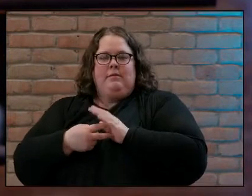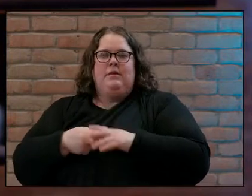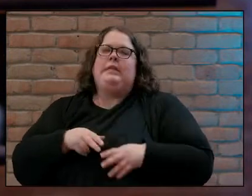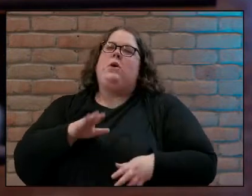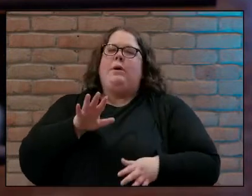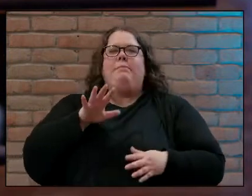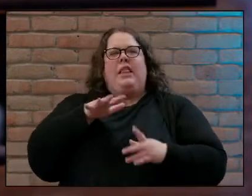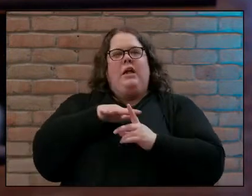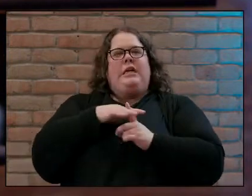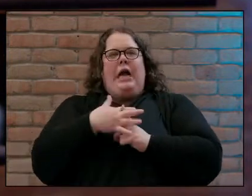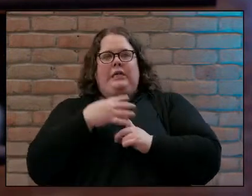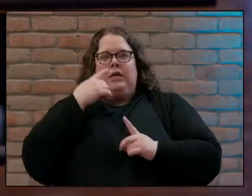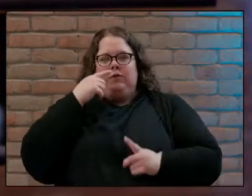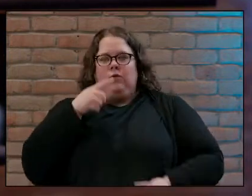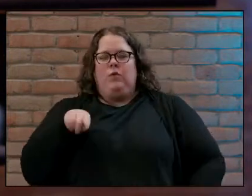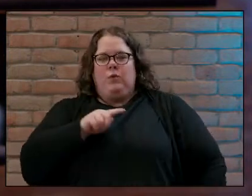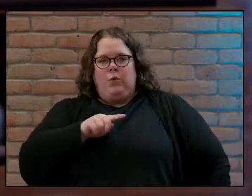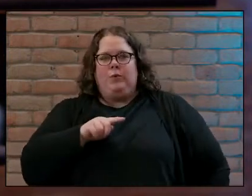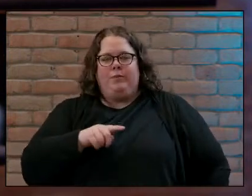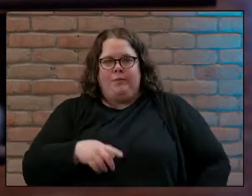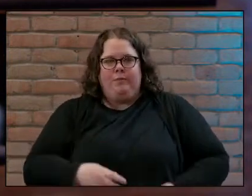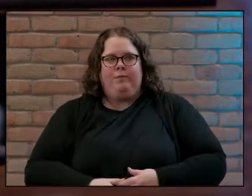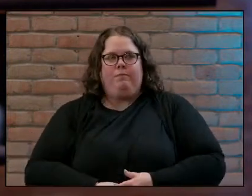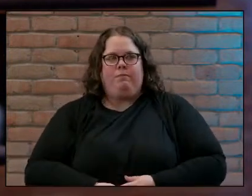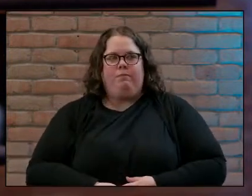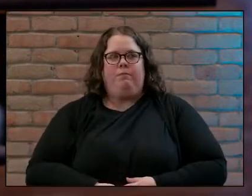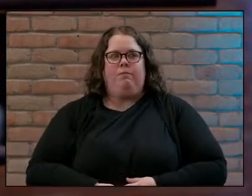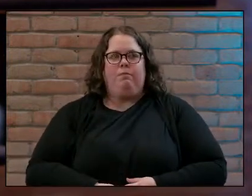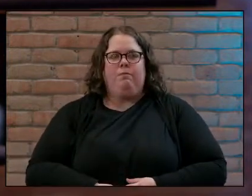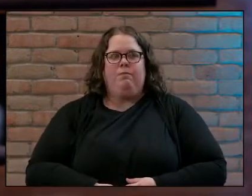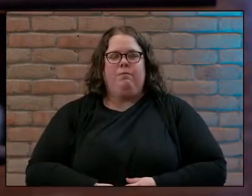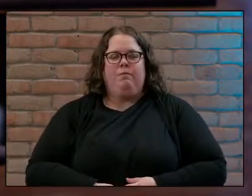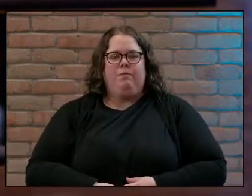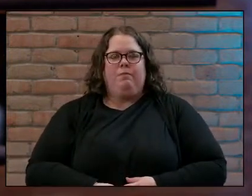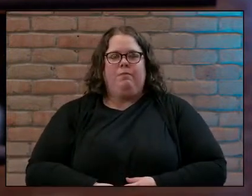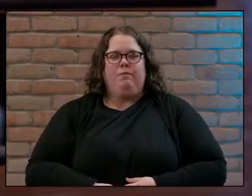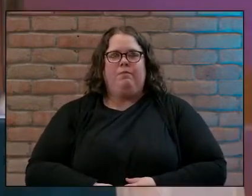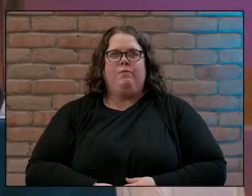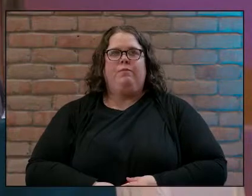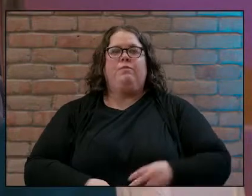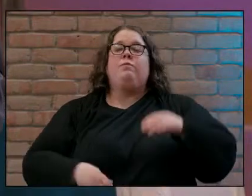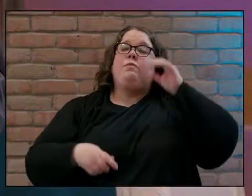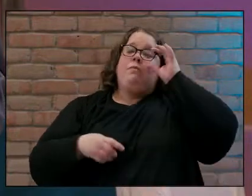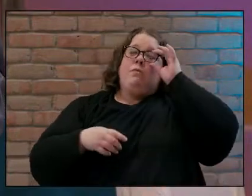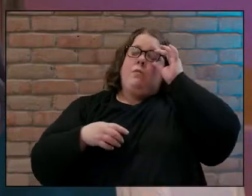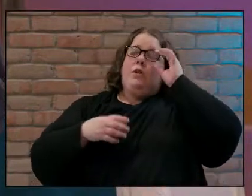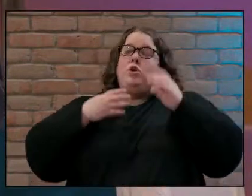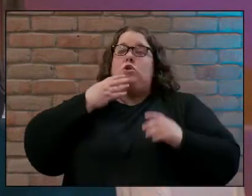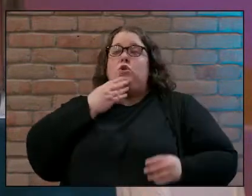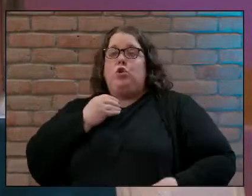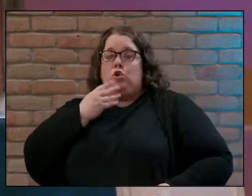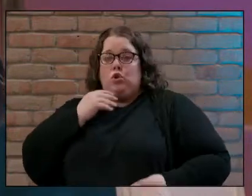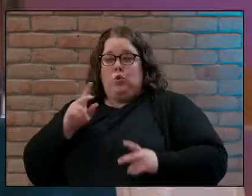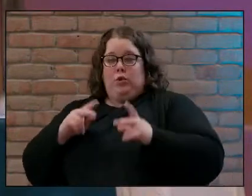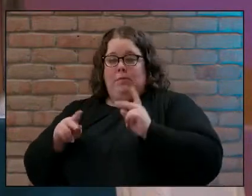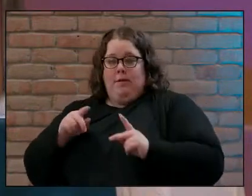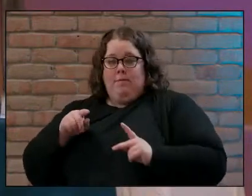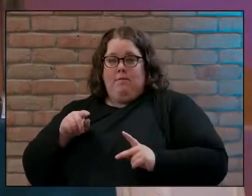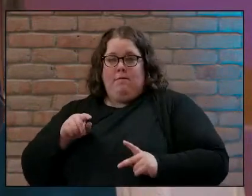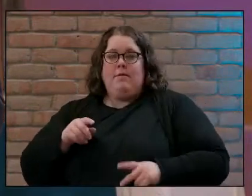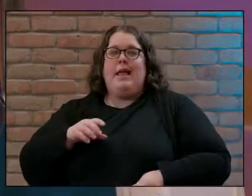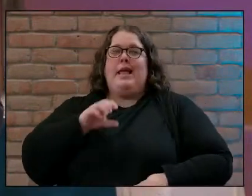of context around the setting that we find ourselves in in this gospel account the Jews and the Samaritans have a mutual